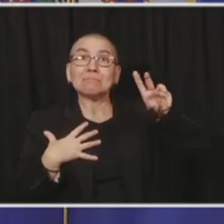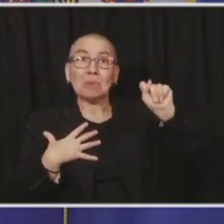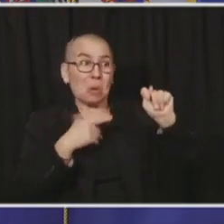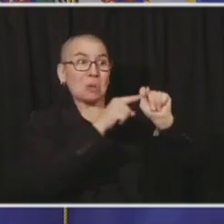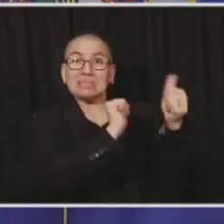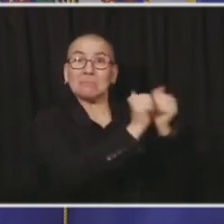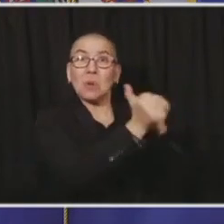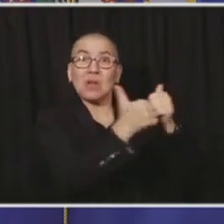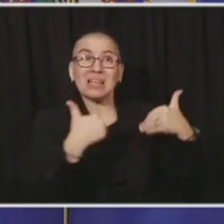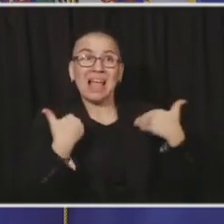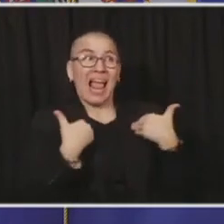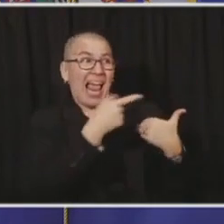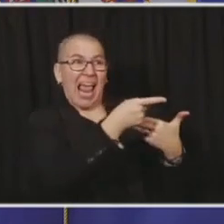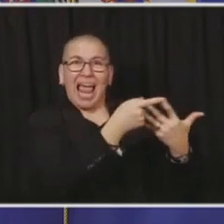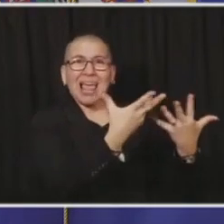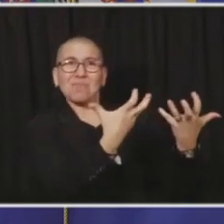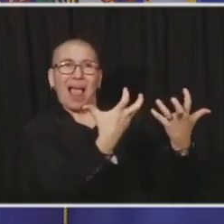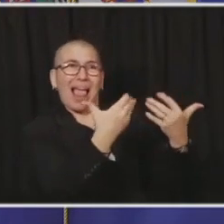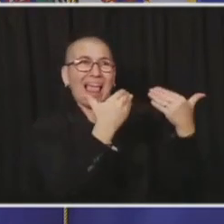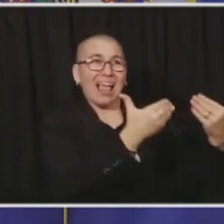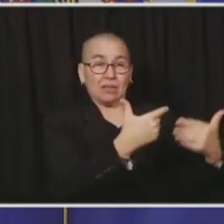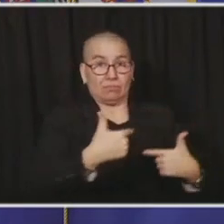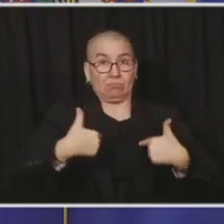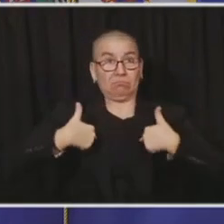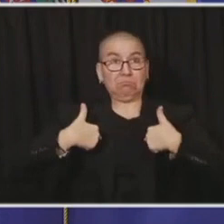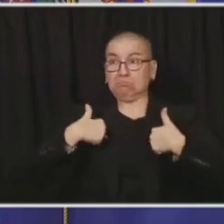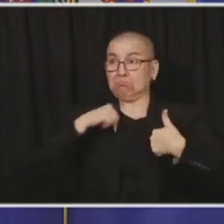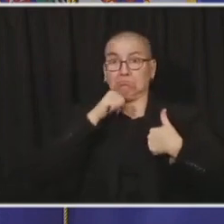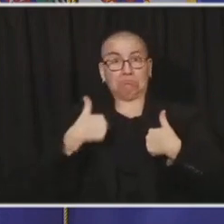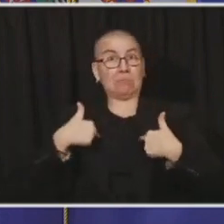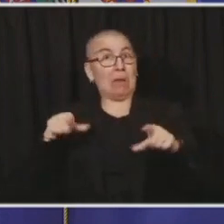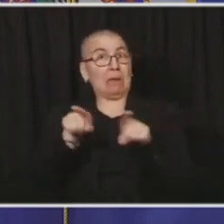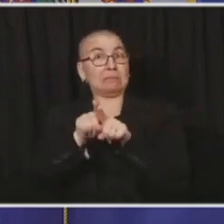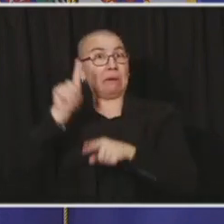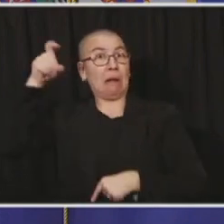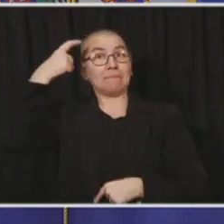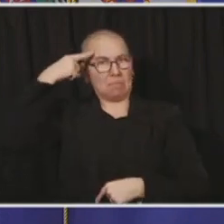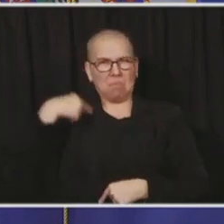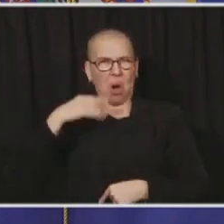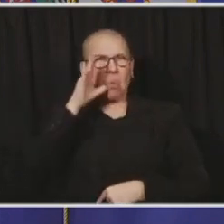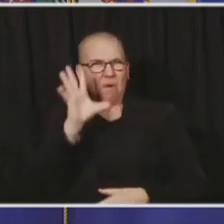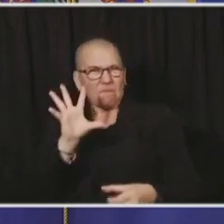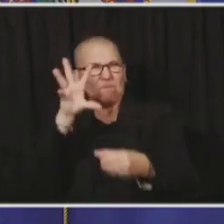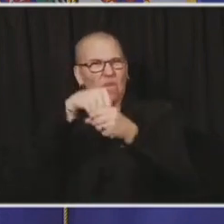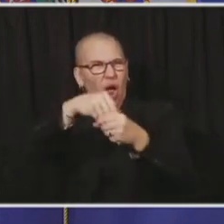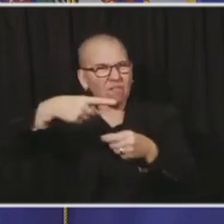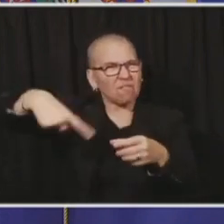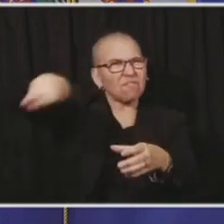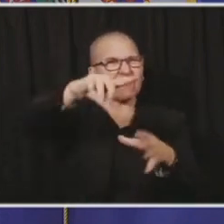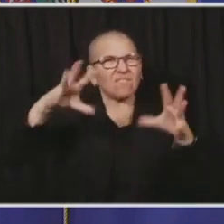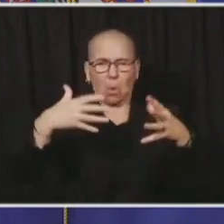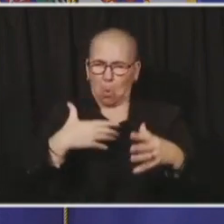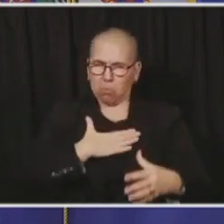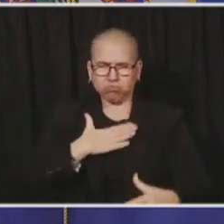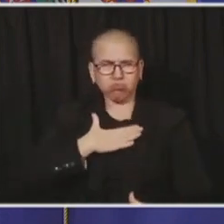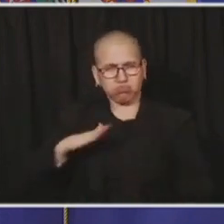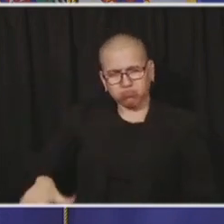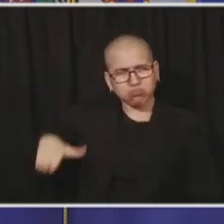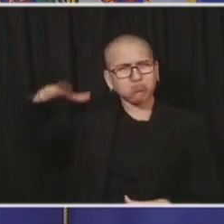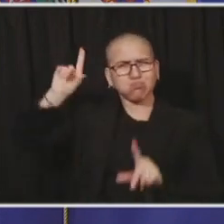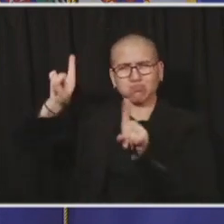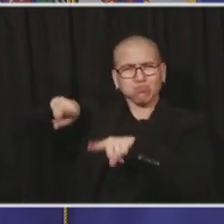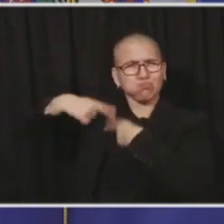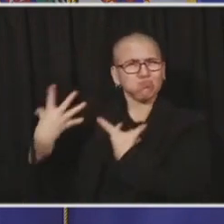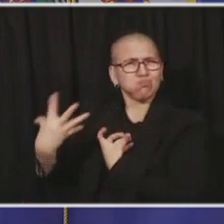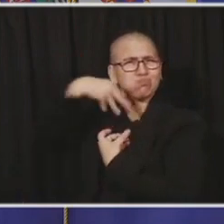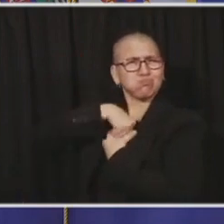not in this job, I'm in that camp. It's what I did my whole life. I understand what comes out of that. It's not just about sports and